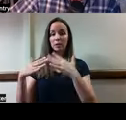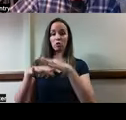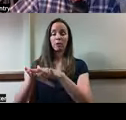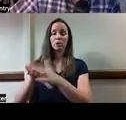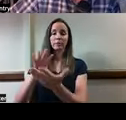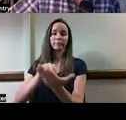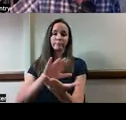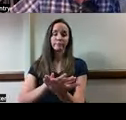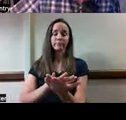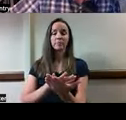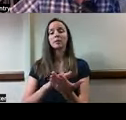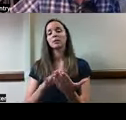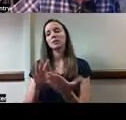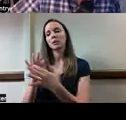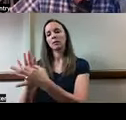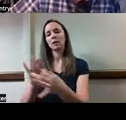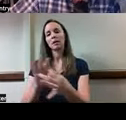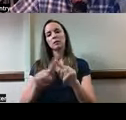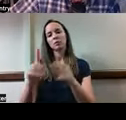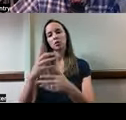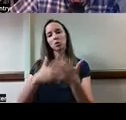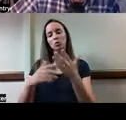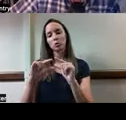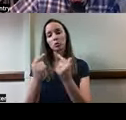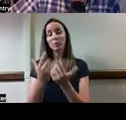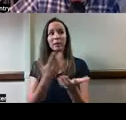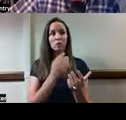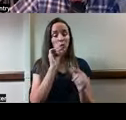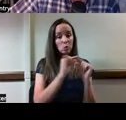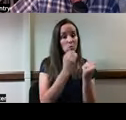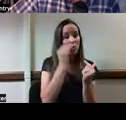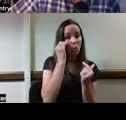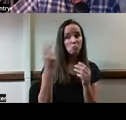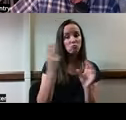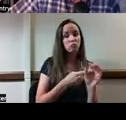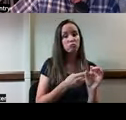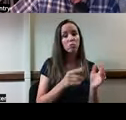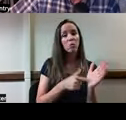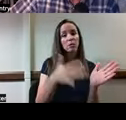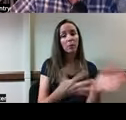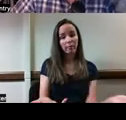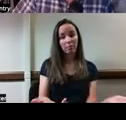have him hooked up with social groups. Maybe the group home he lived in can still have him join them from time to time.